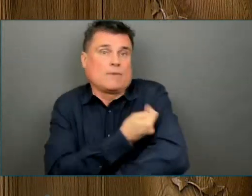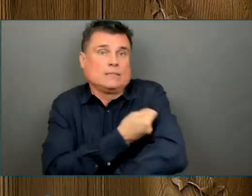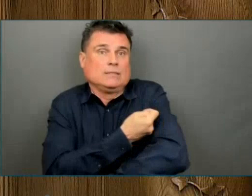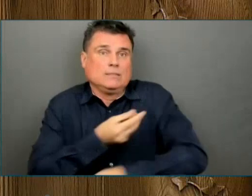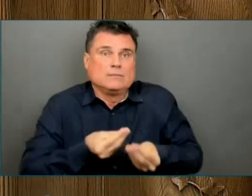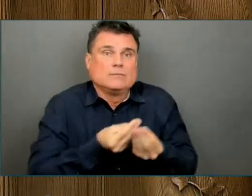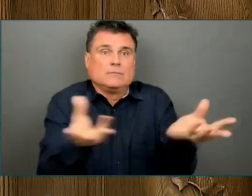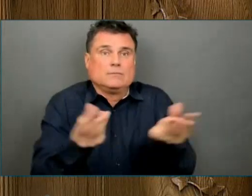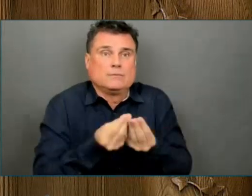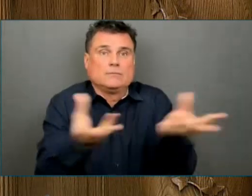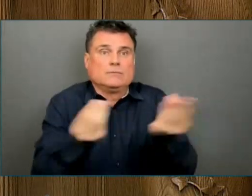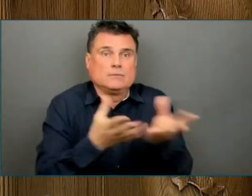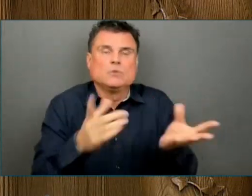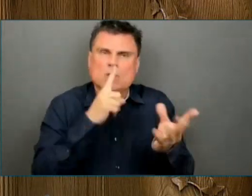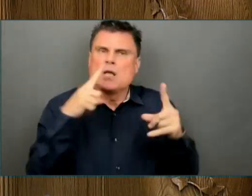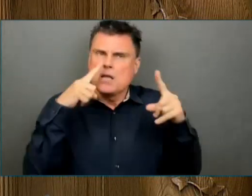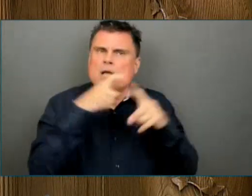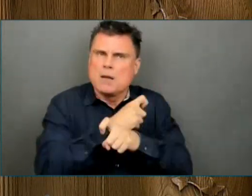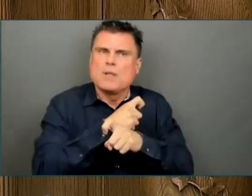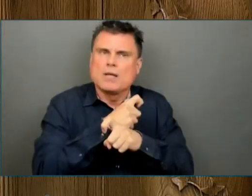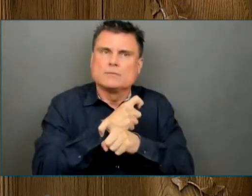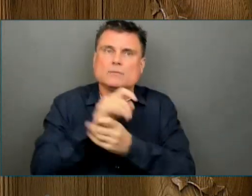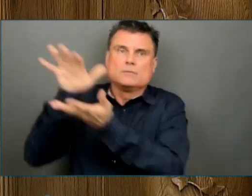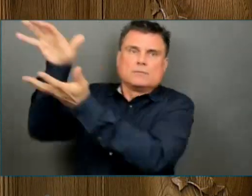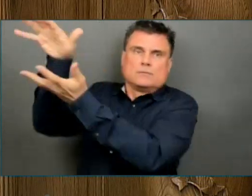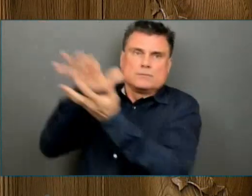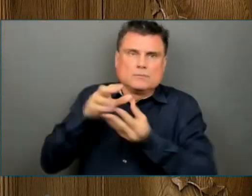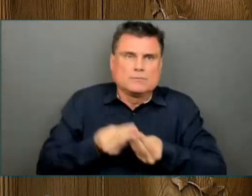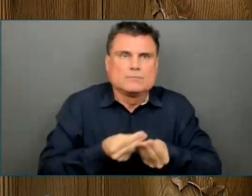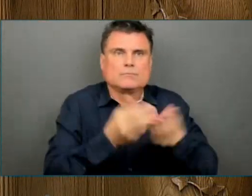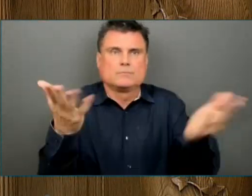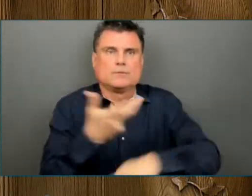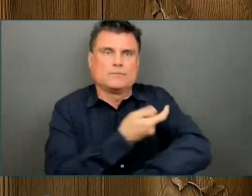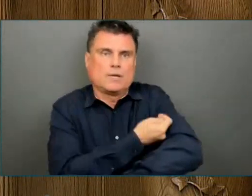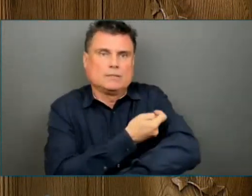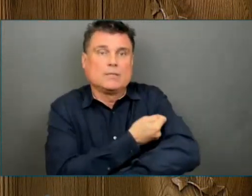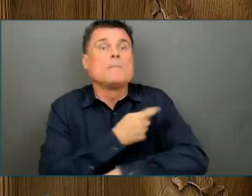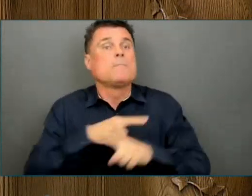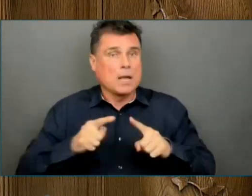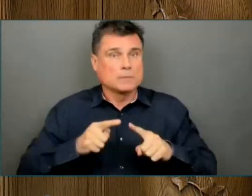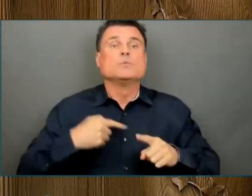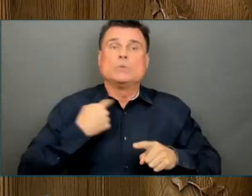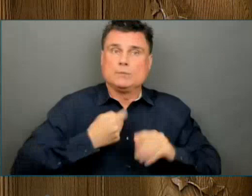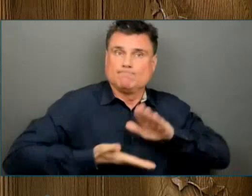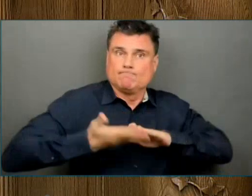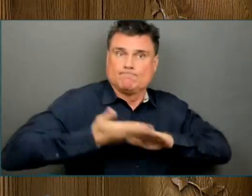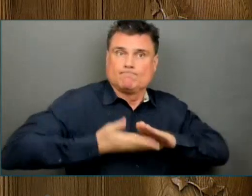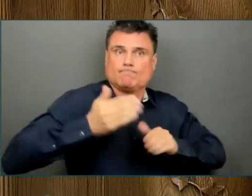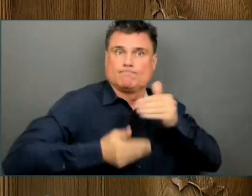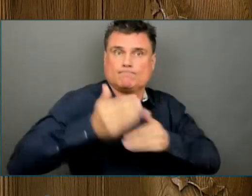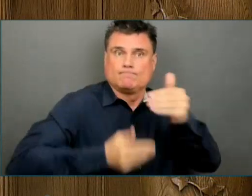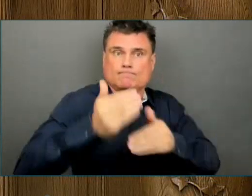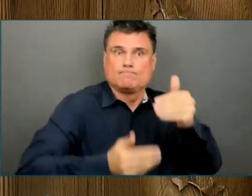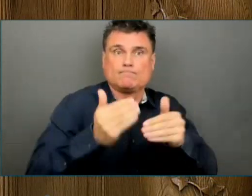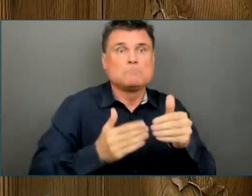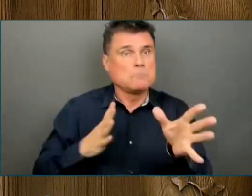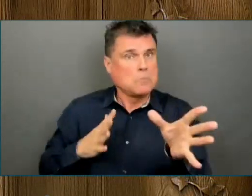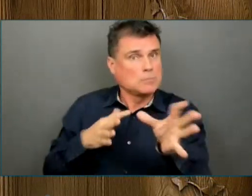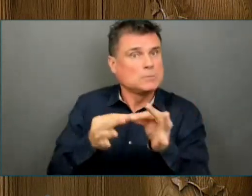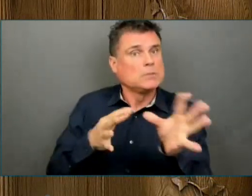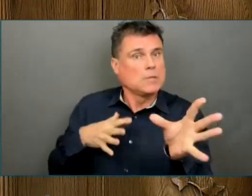age-based vaccine rollout is ahead of schedule. More than a million British Columbians have already received their first dose.